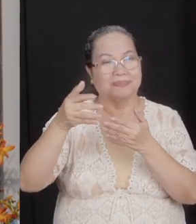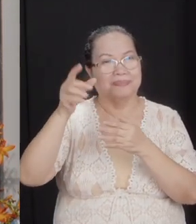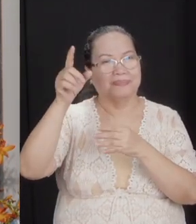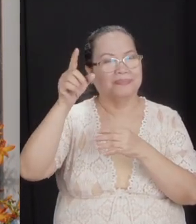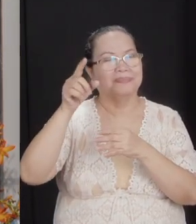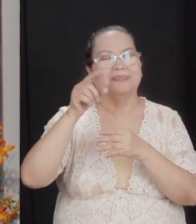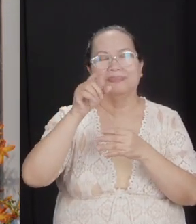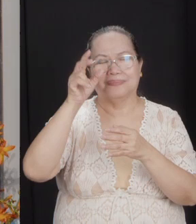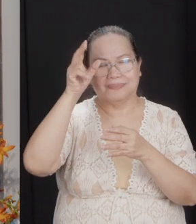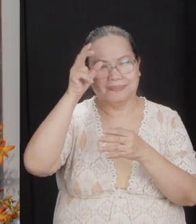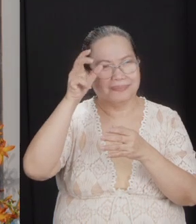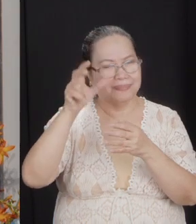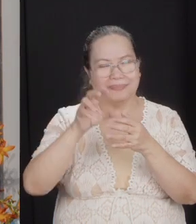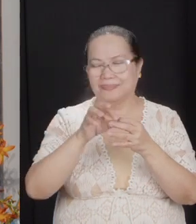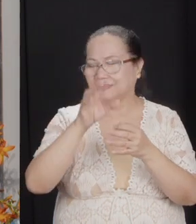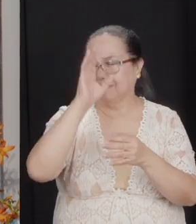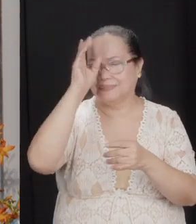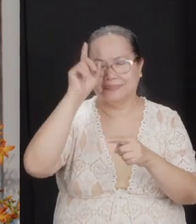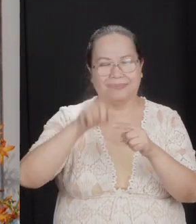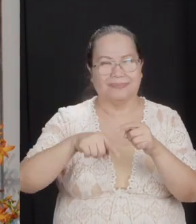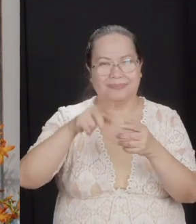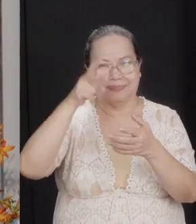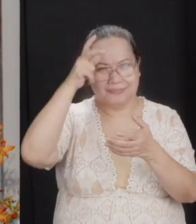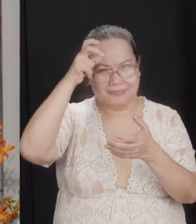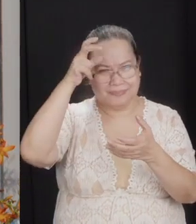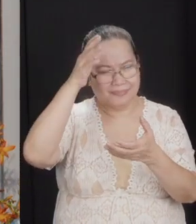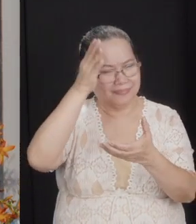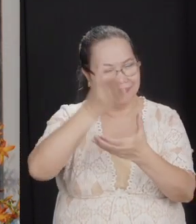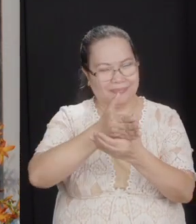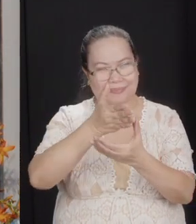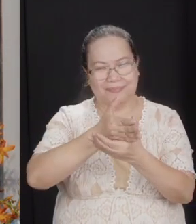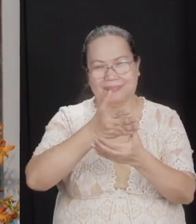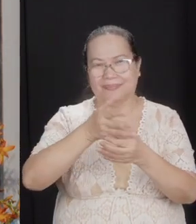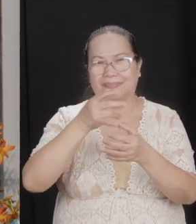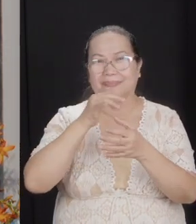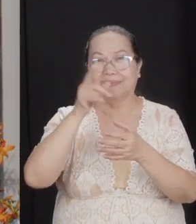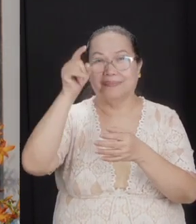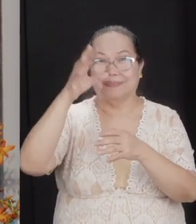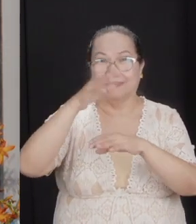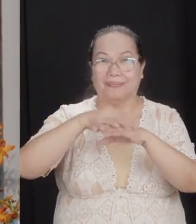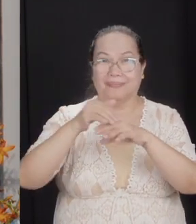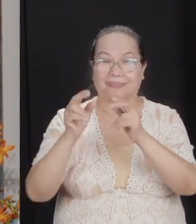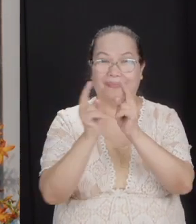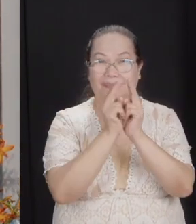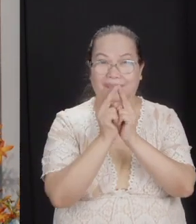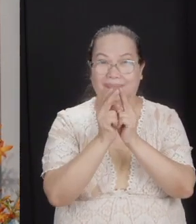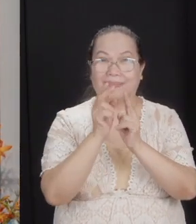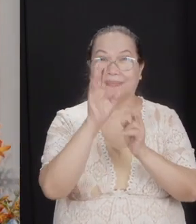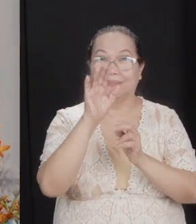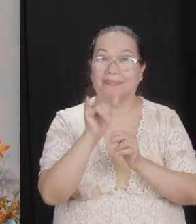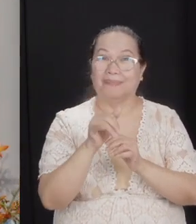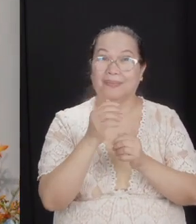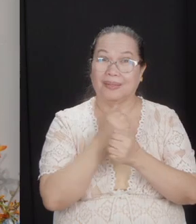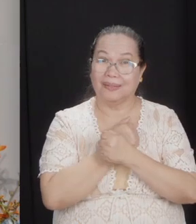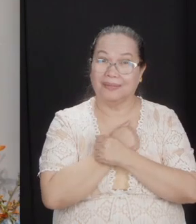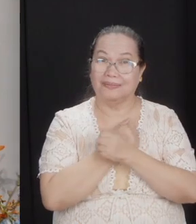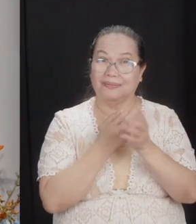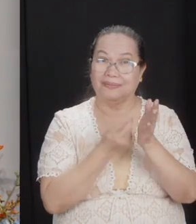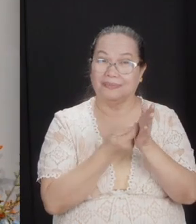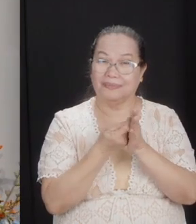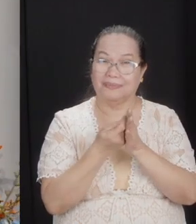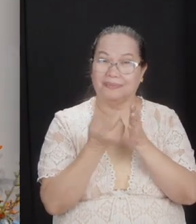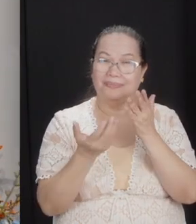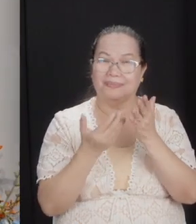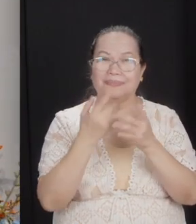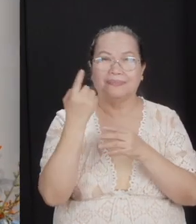divide us because, beloved, God calls us to be united by love and truth. May